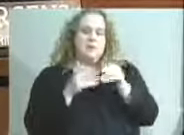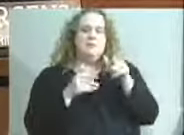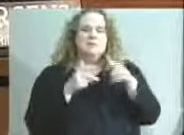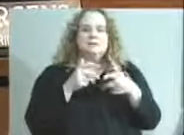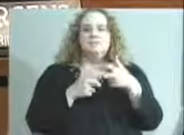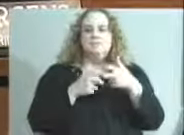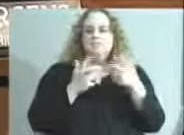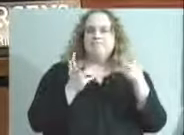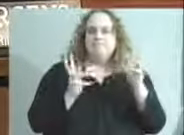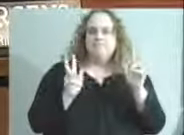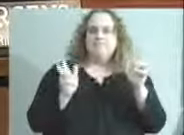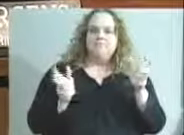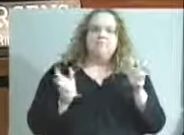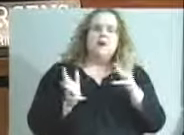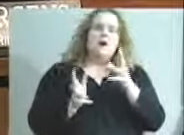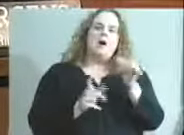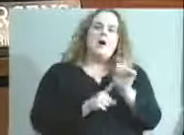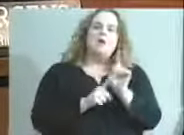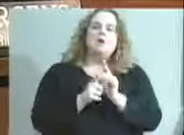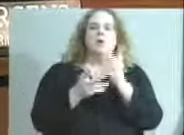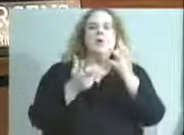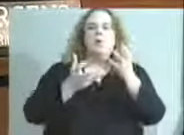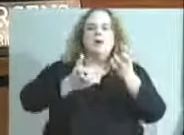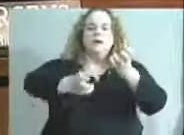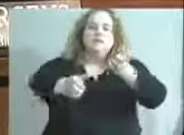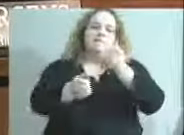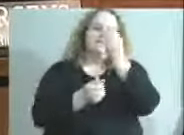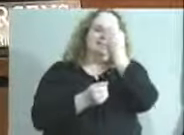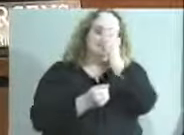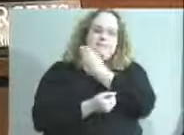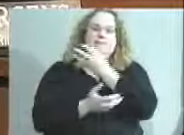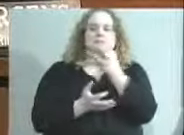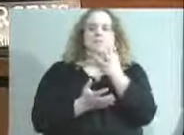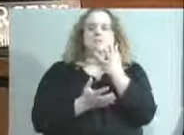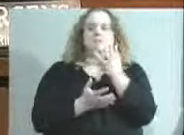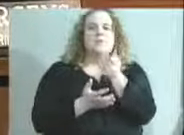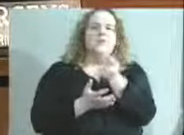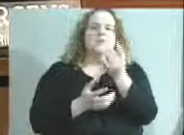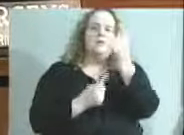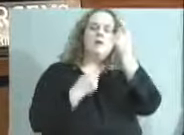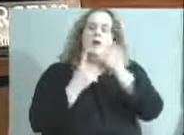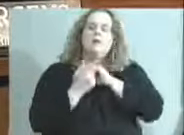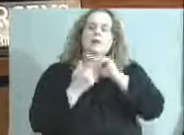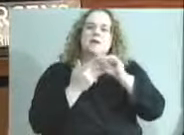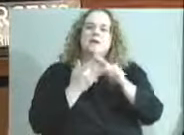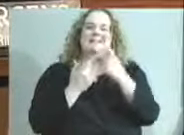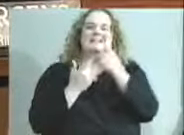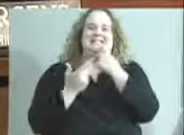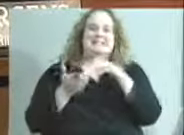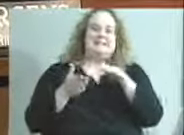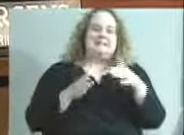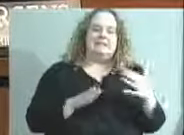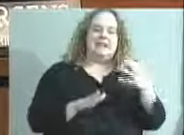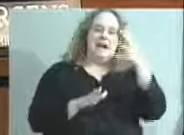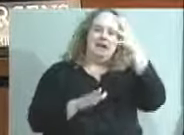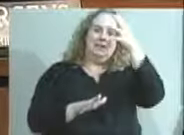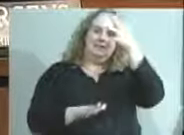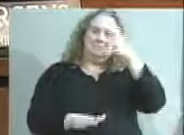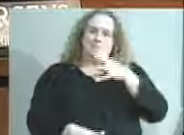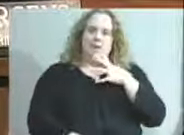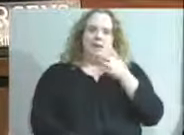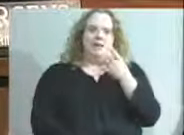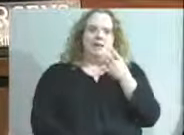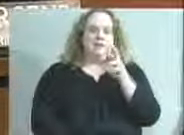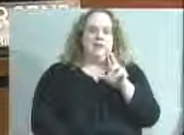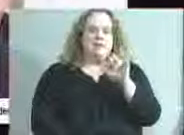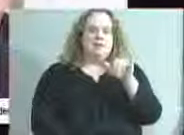would like to share a few thoughts about the passing of Bellarmine University President, Dr. Jay McGowan. Jay was